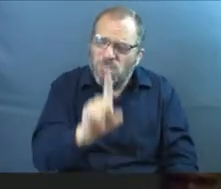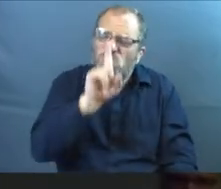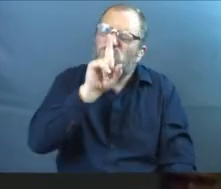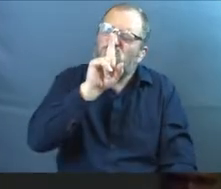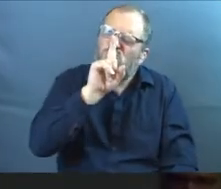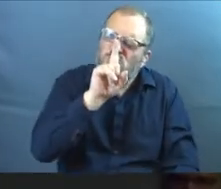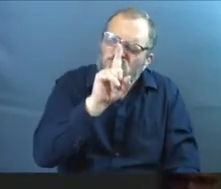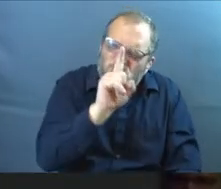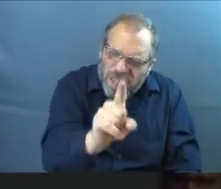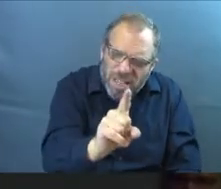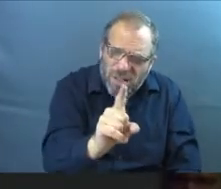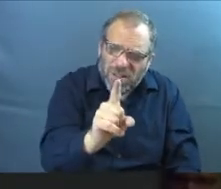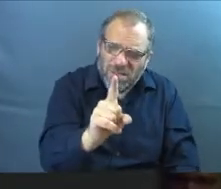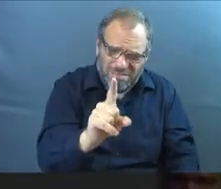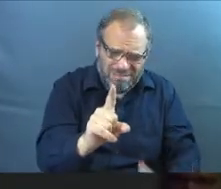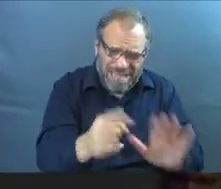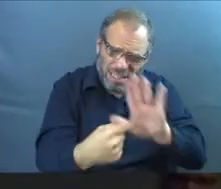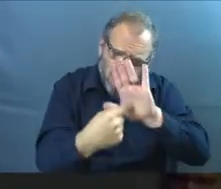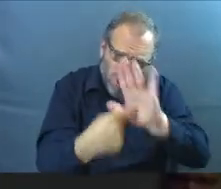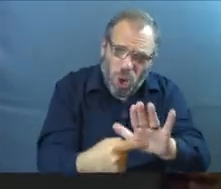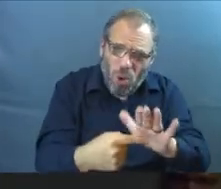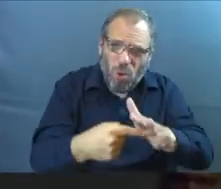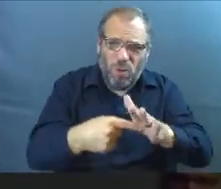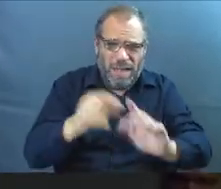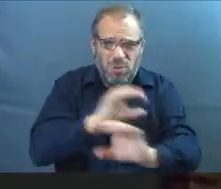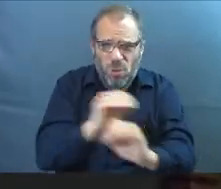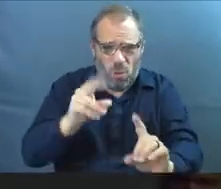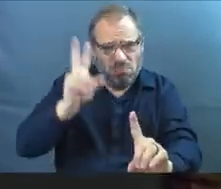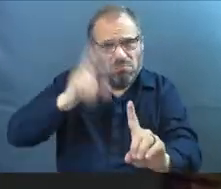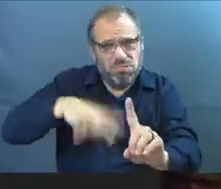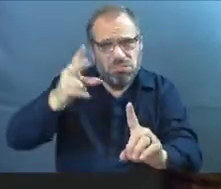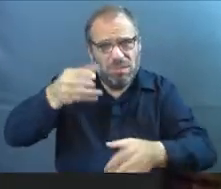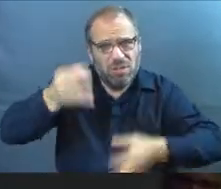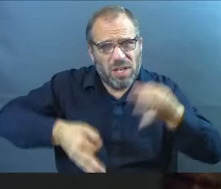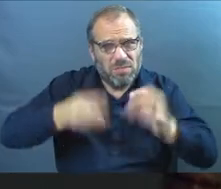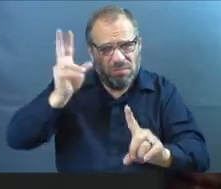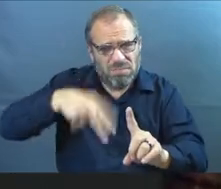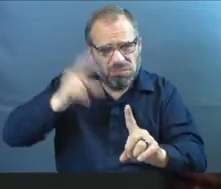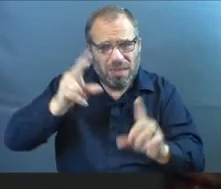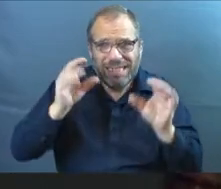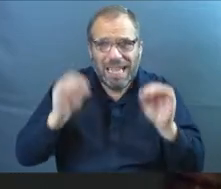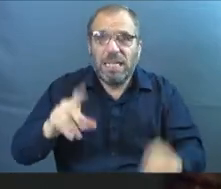and authentic and raw and transparent. And there's no judgment and we need it.